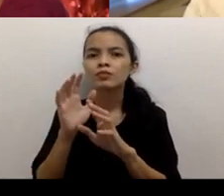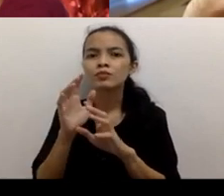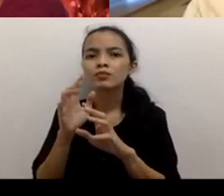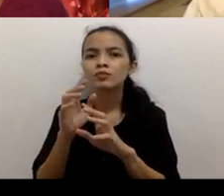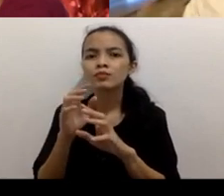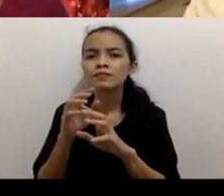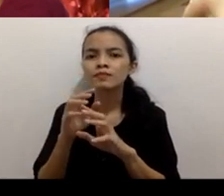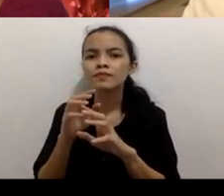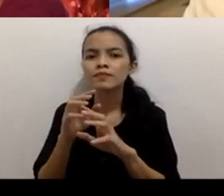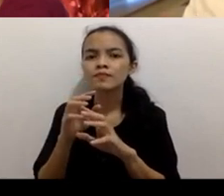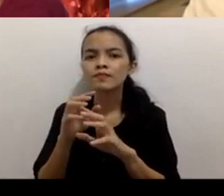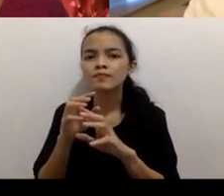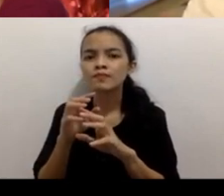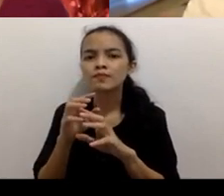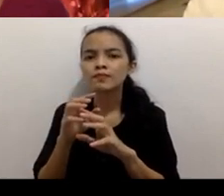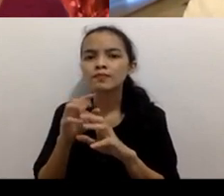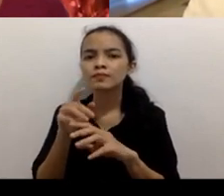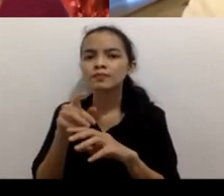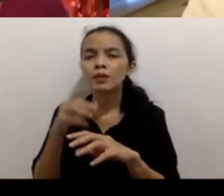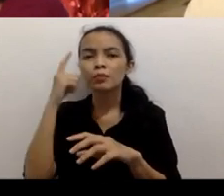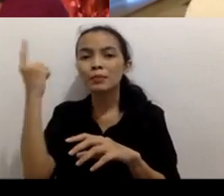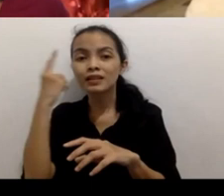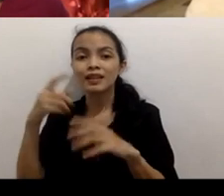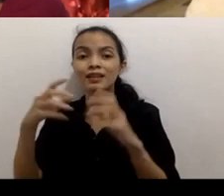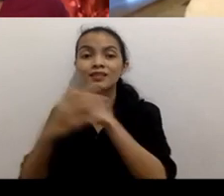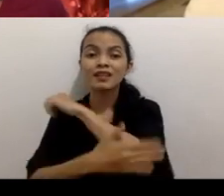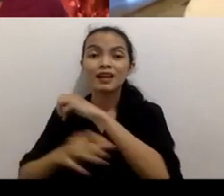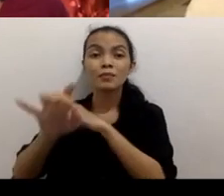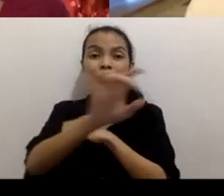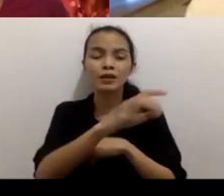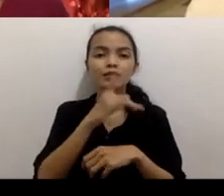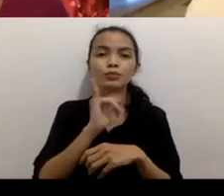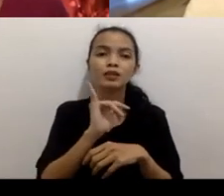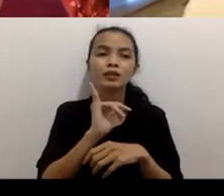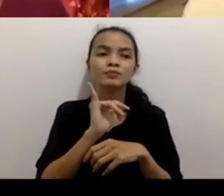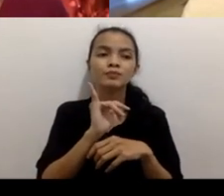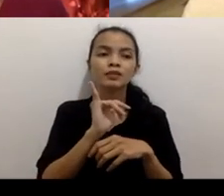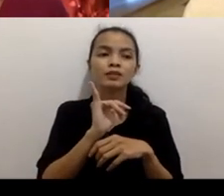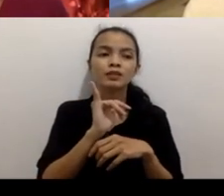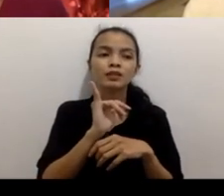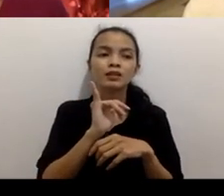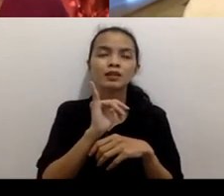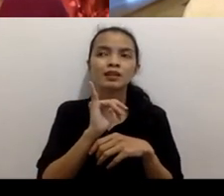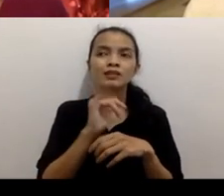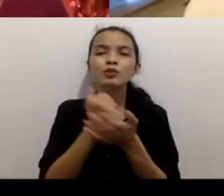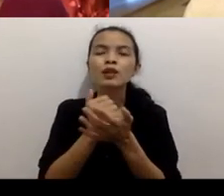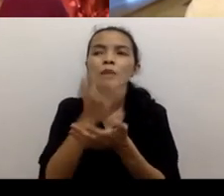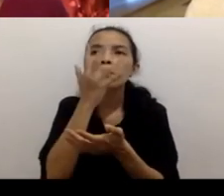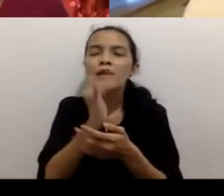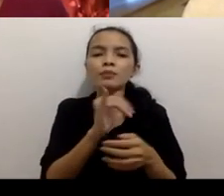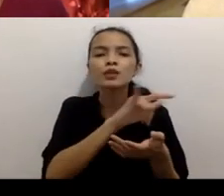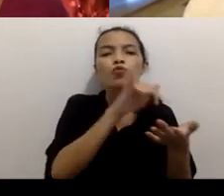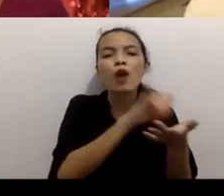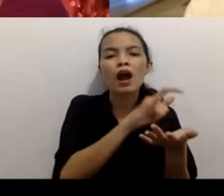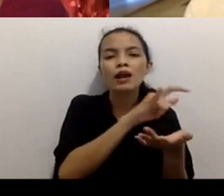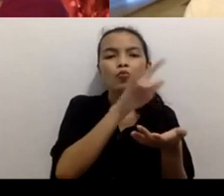Wuhan story was being replayed over and over and different locations the same stories about uh inept politicians and the